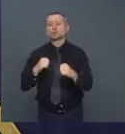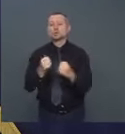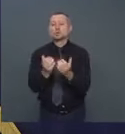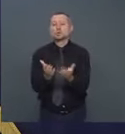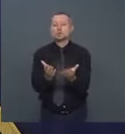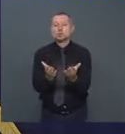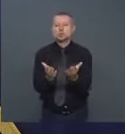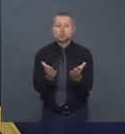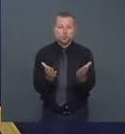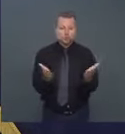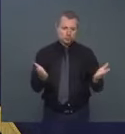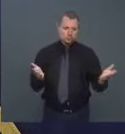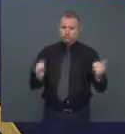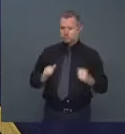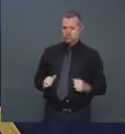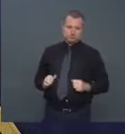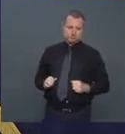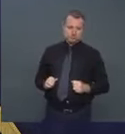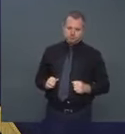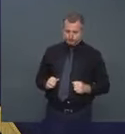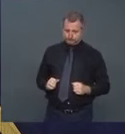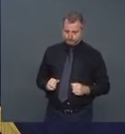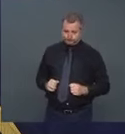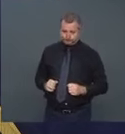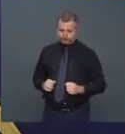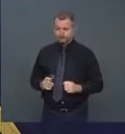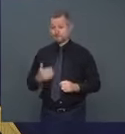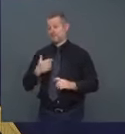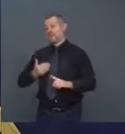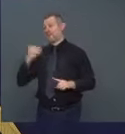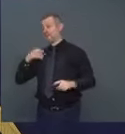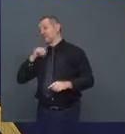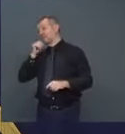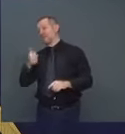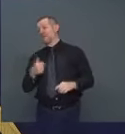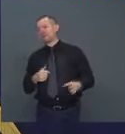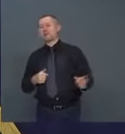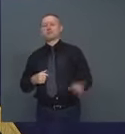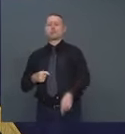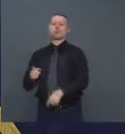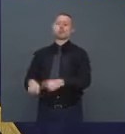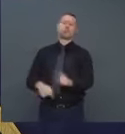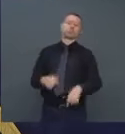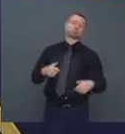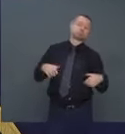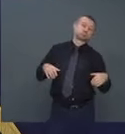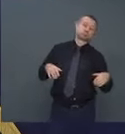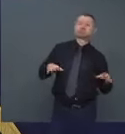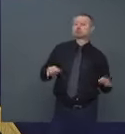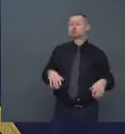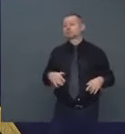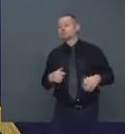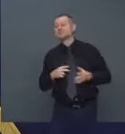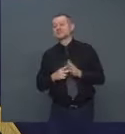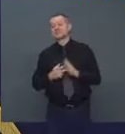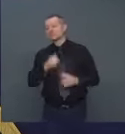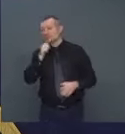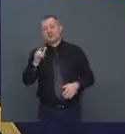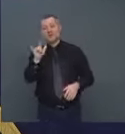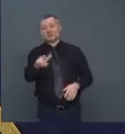And when I didn't do my compliance, that wasn't loving. That wasn't loving.